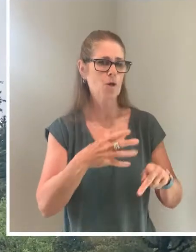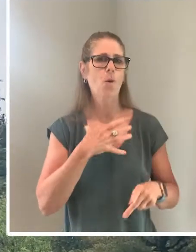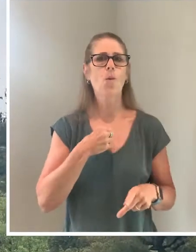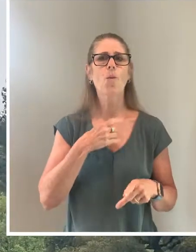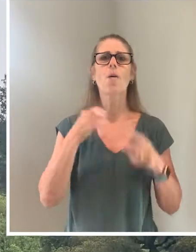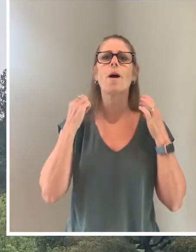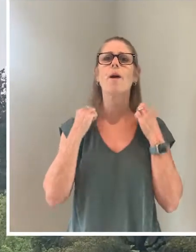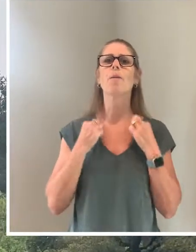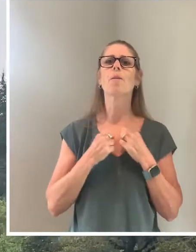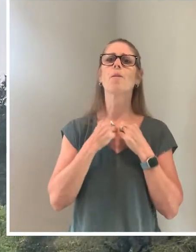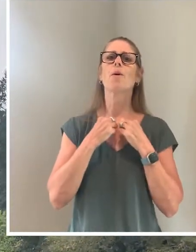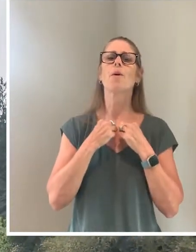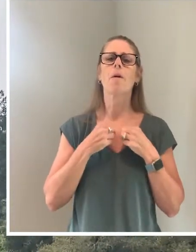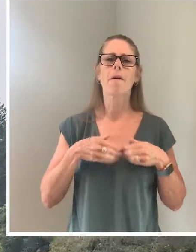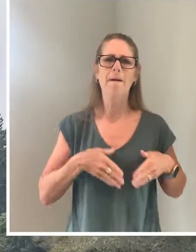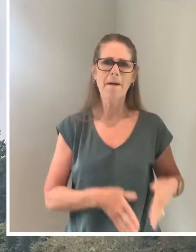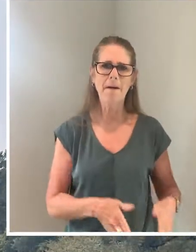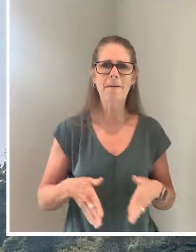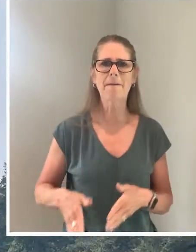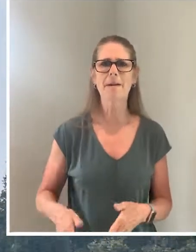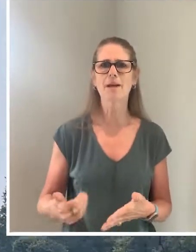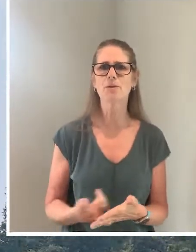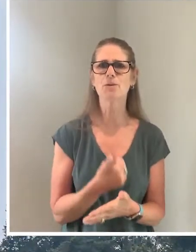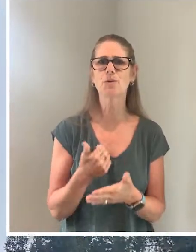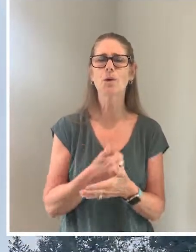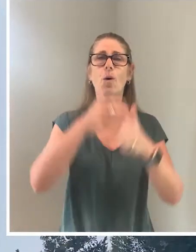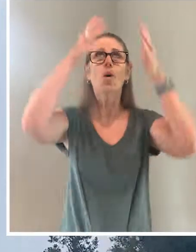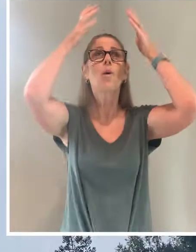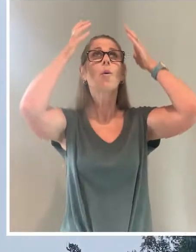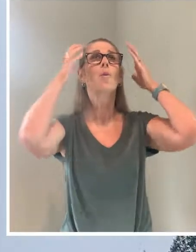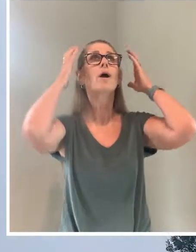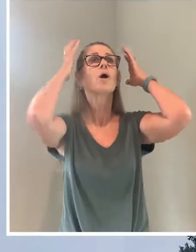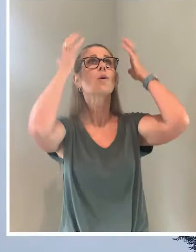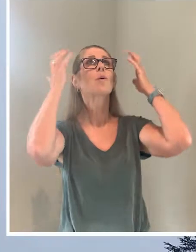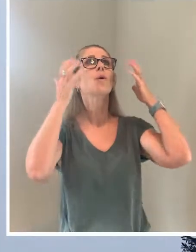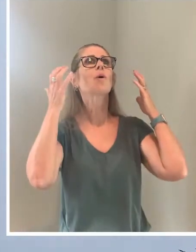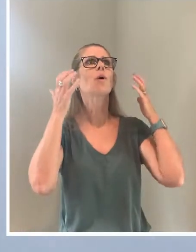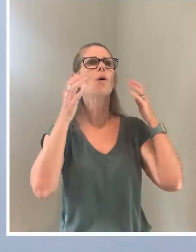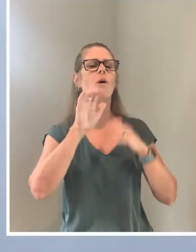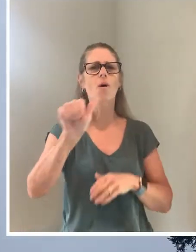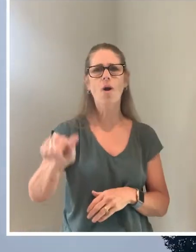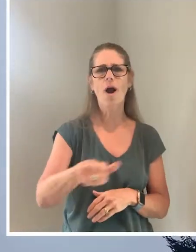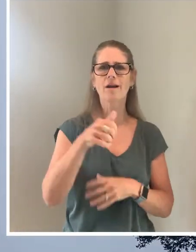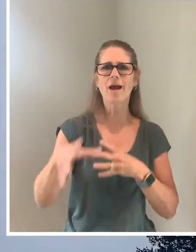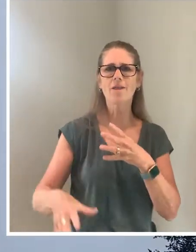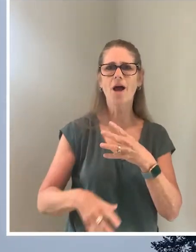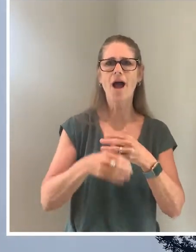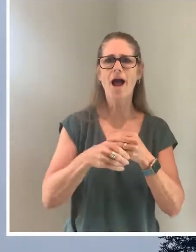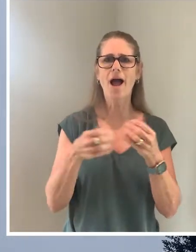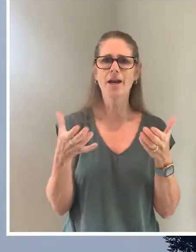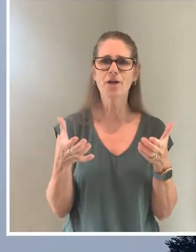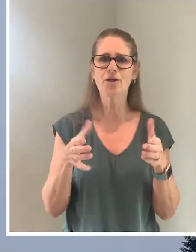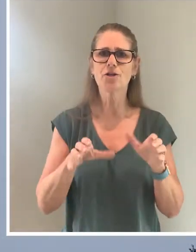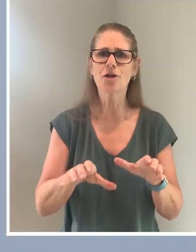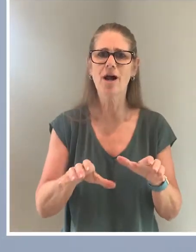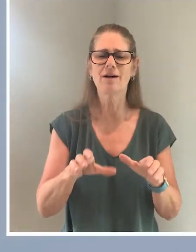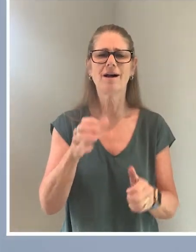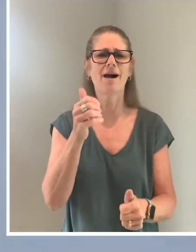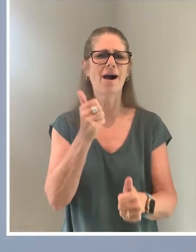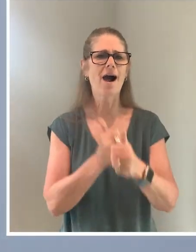or a pair of pants, or a wig with curls, or another chance. Everyone is just waiting.